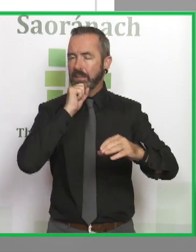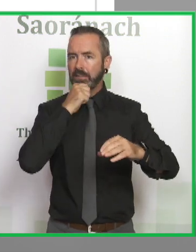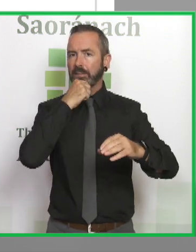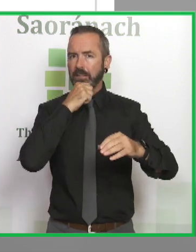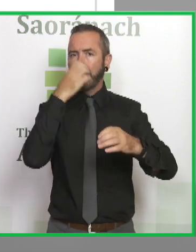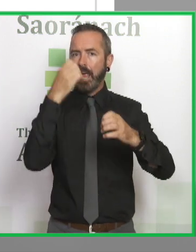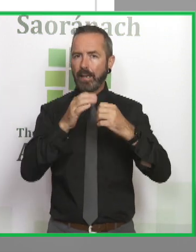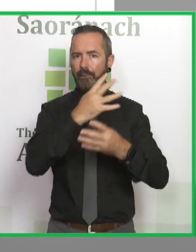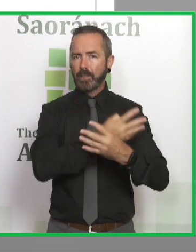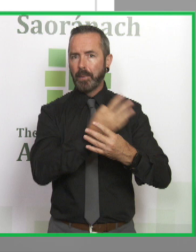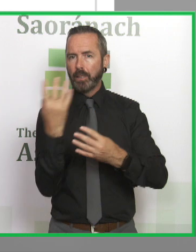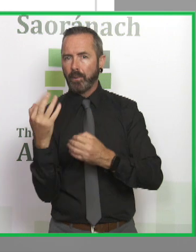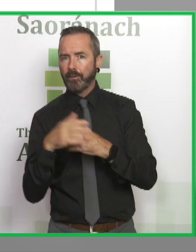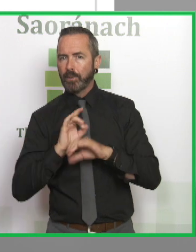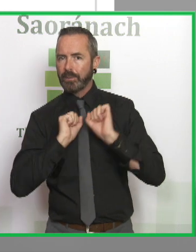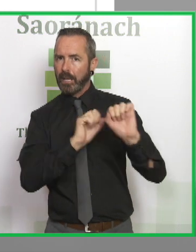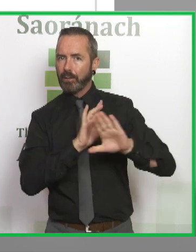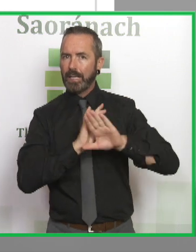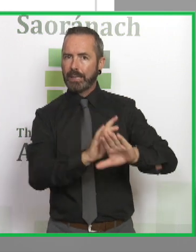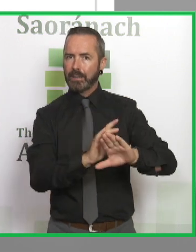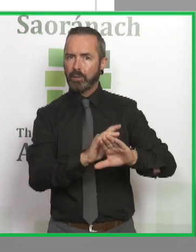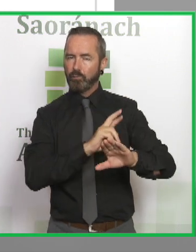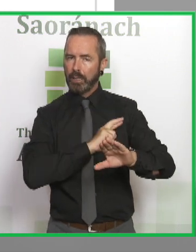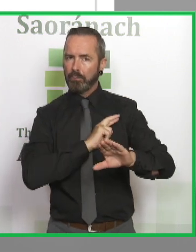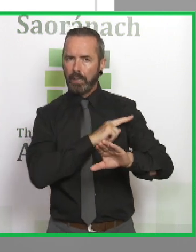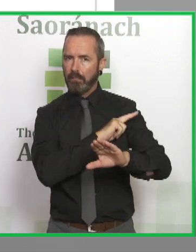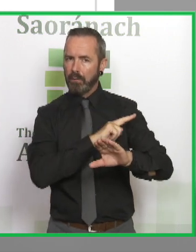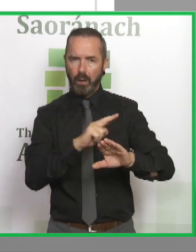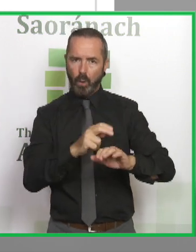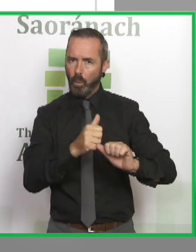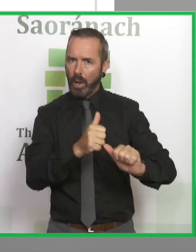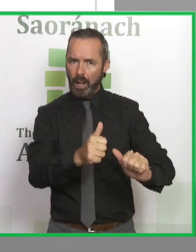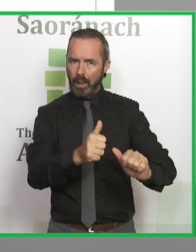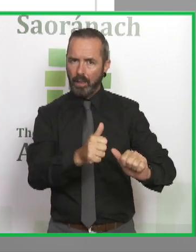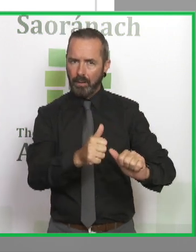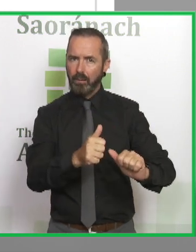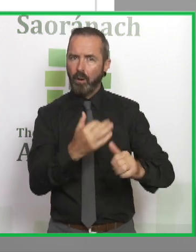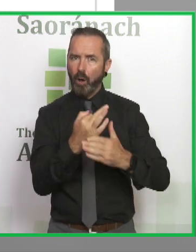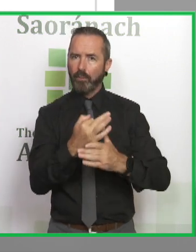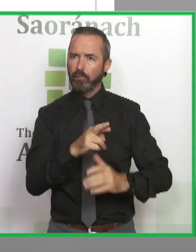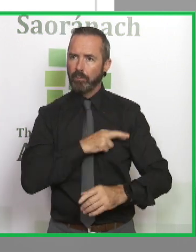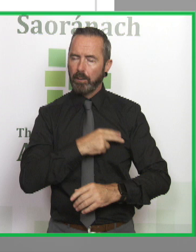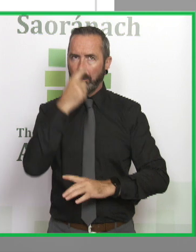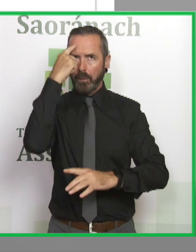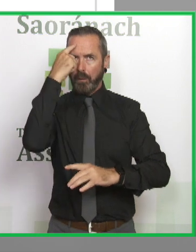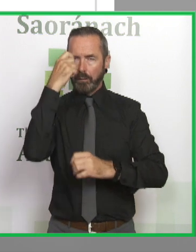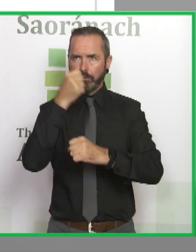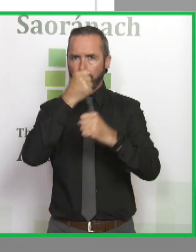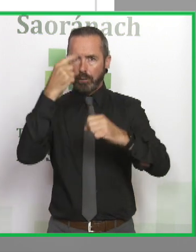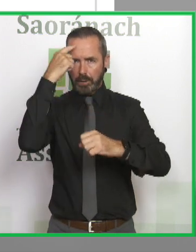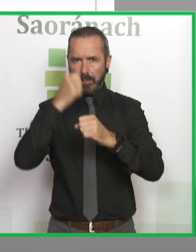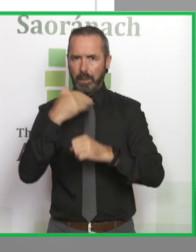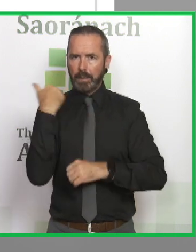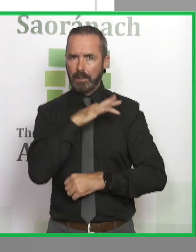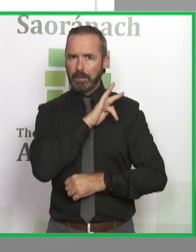the spectrum in terms of illness. So these are people who are very, very, very unwell. Usually people who are very suicidal and maybe who have very severe